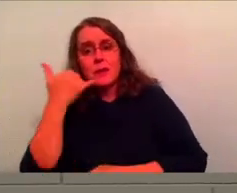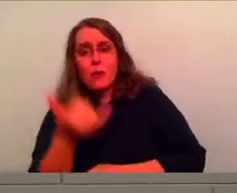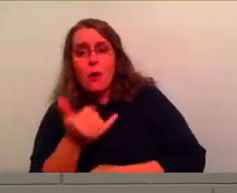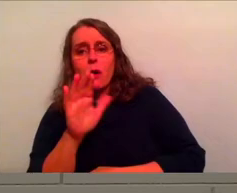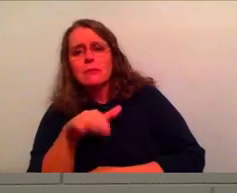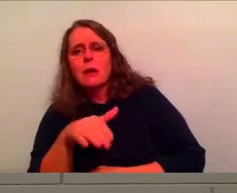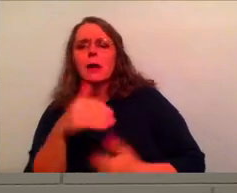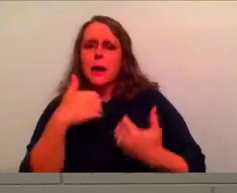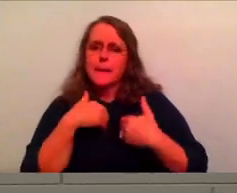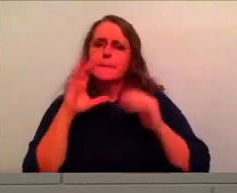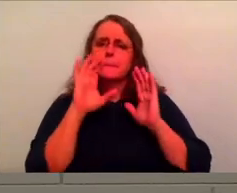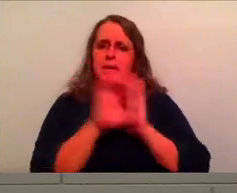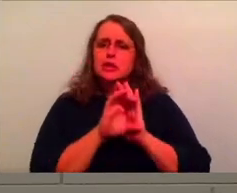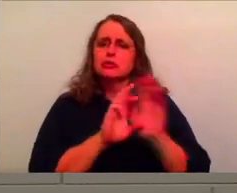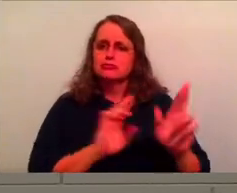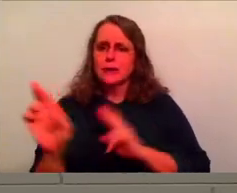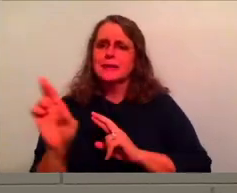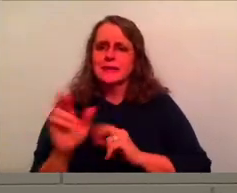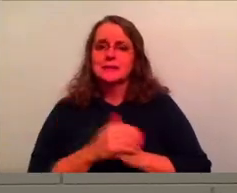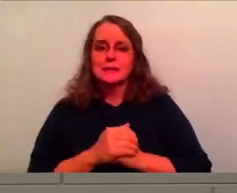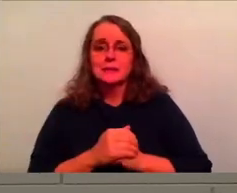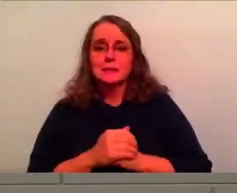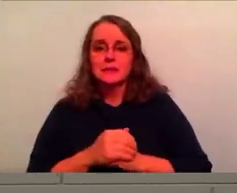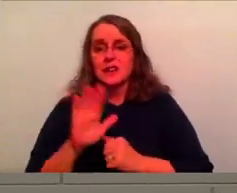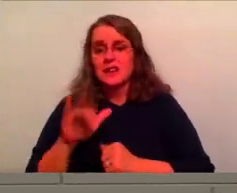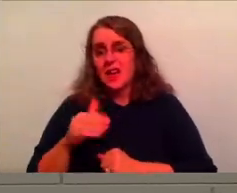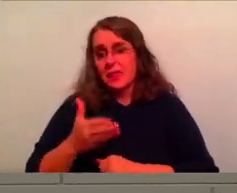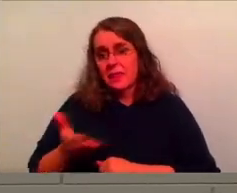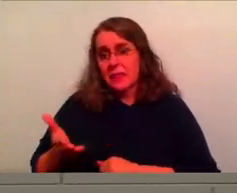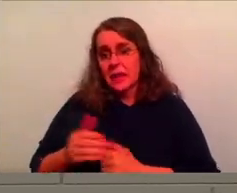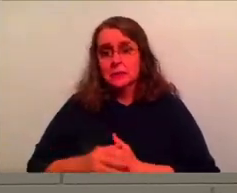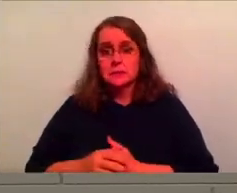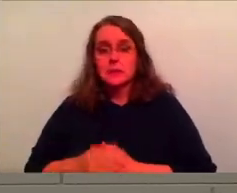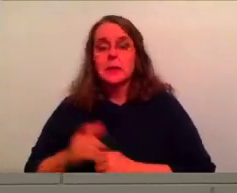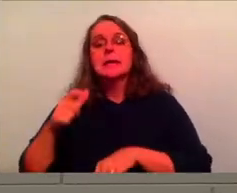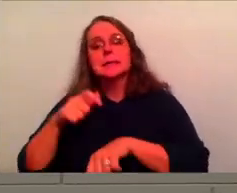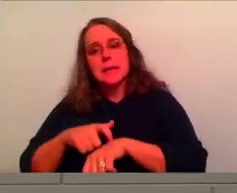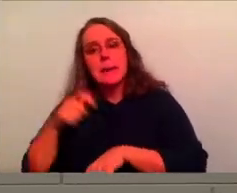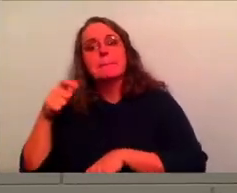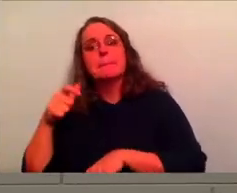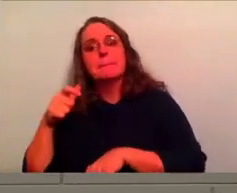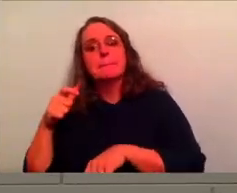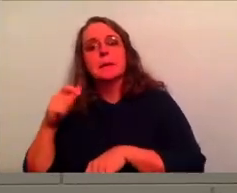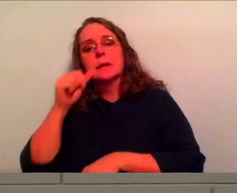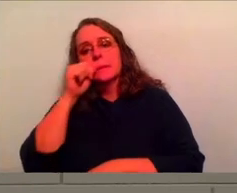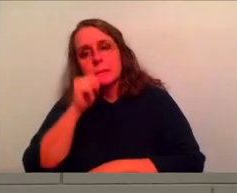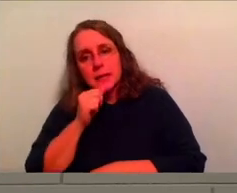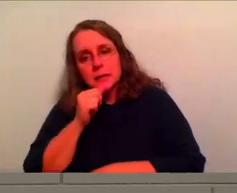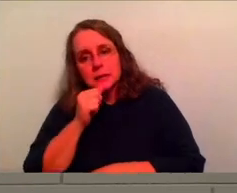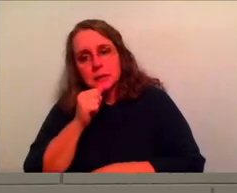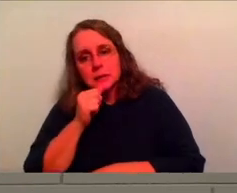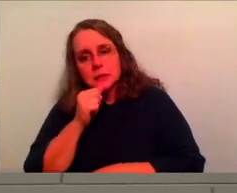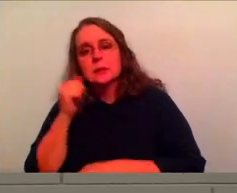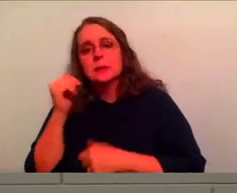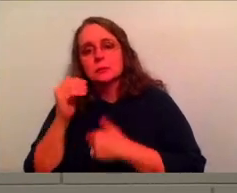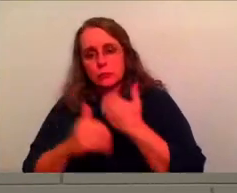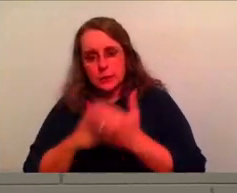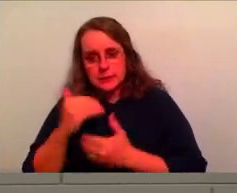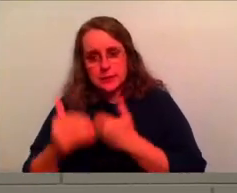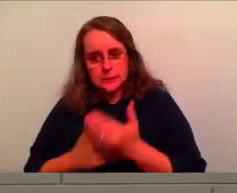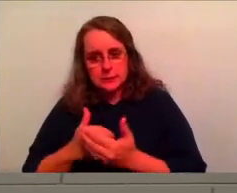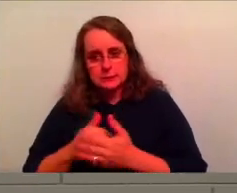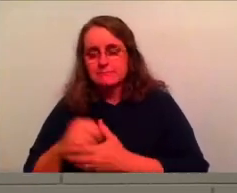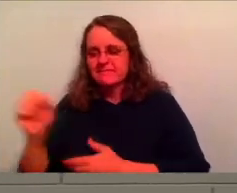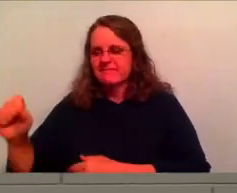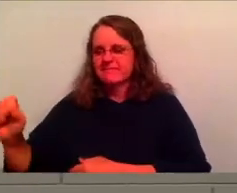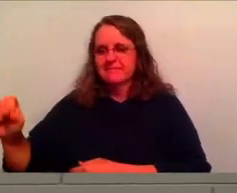your pictures. We did the things and it, it took time. It took patience and it was a process. Totally.